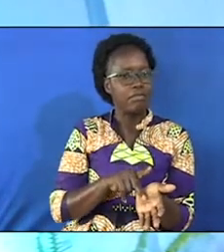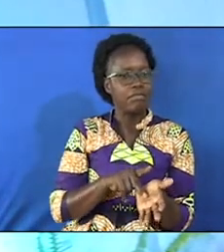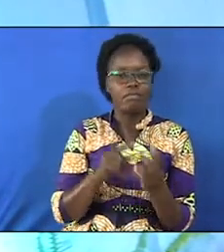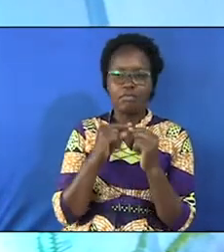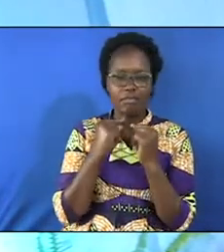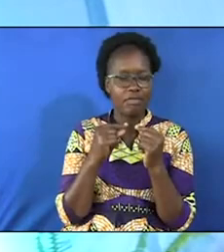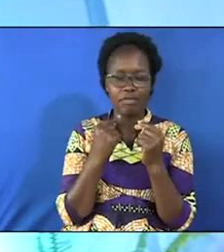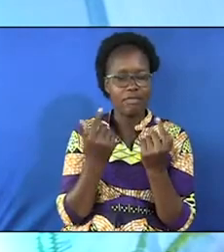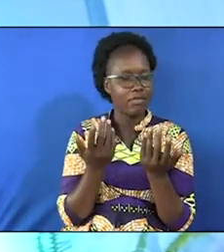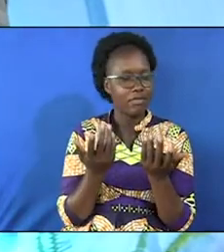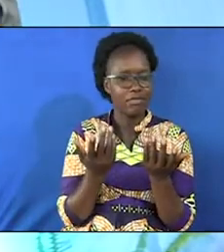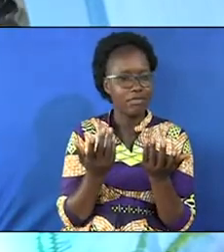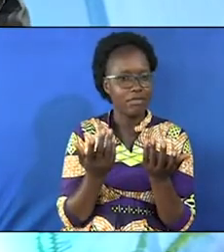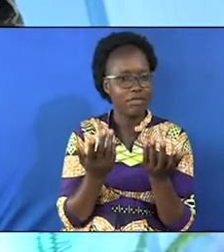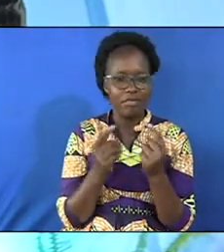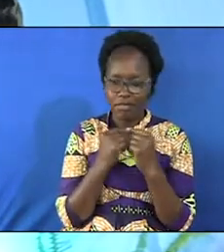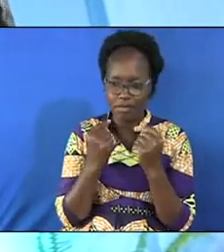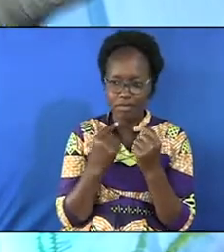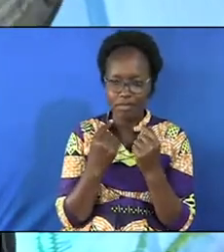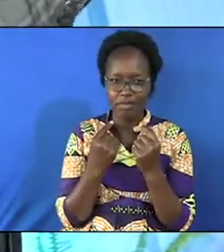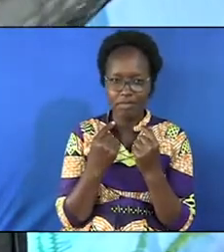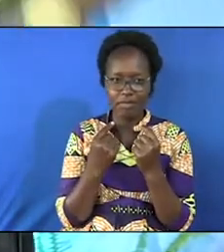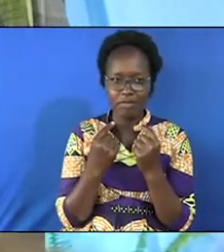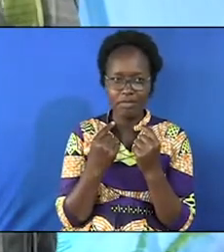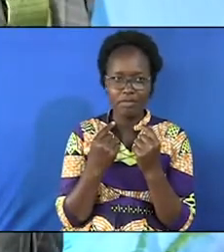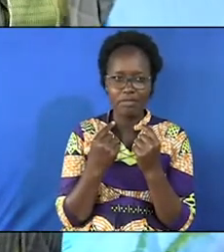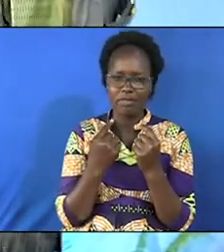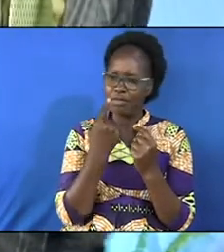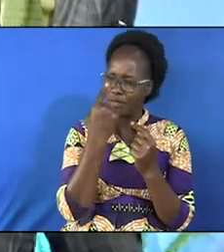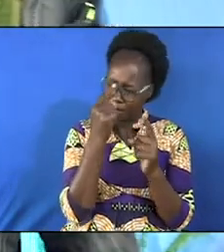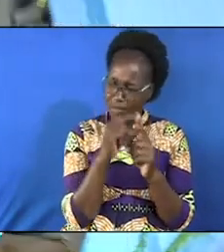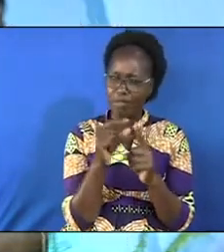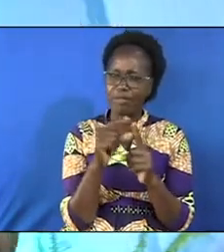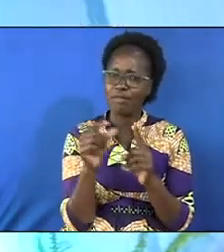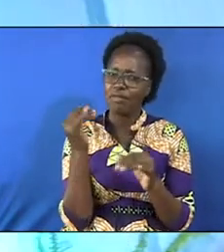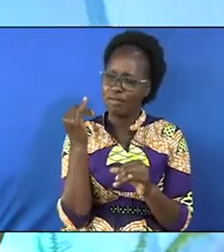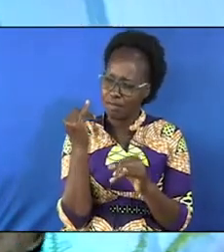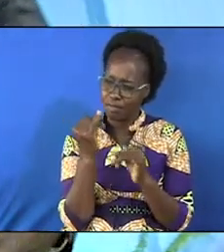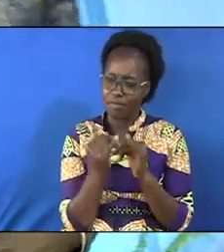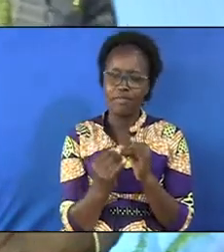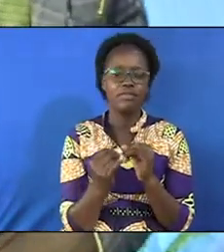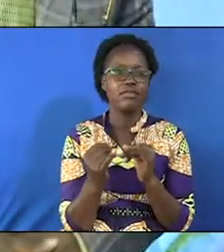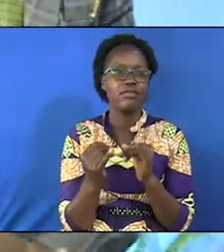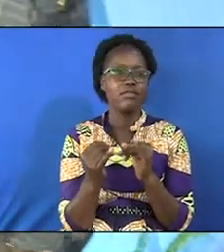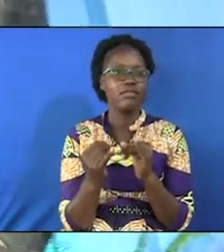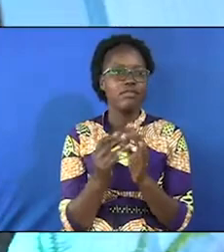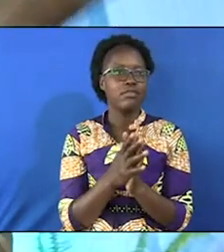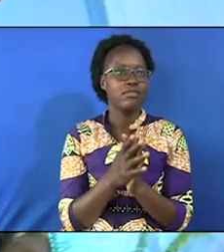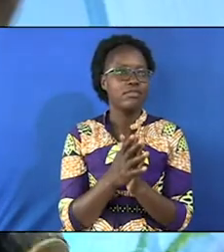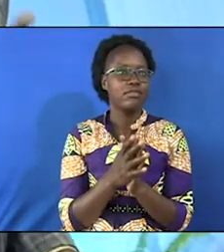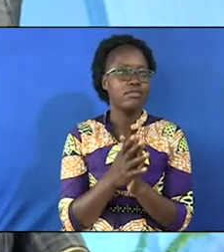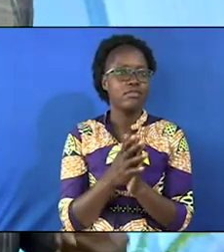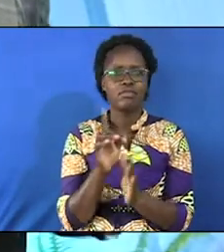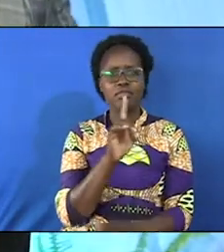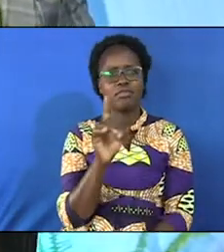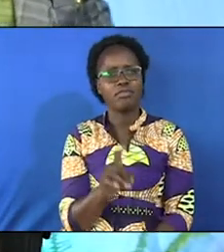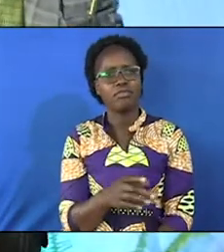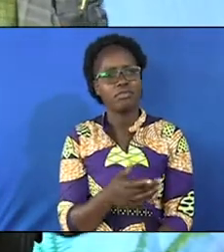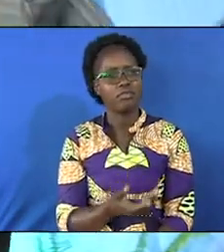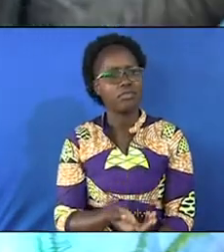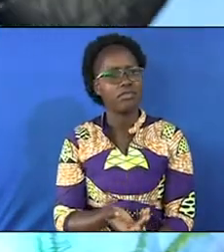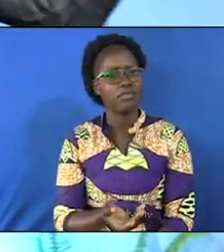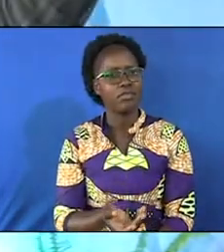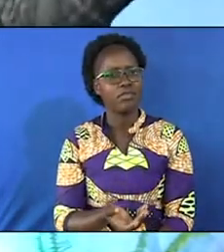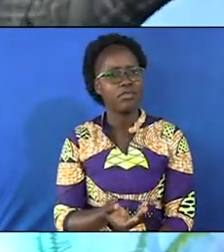pastor pastor tell me only one word only one word now the question is